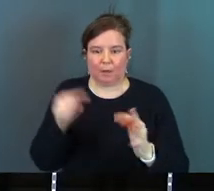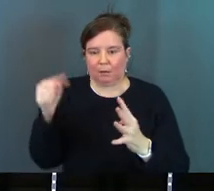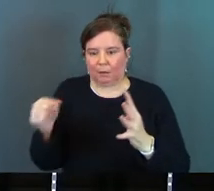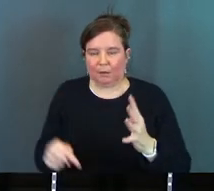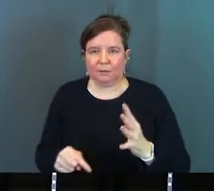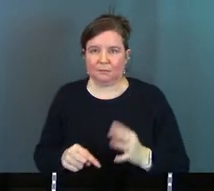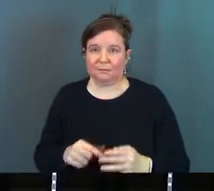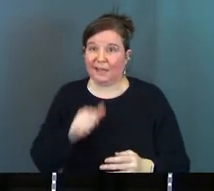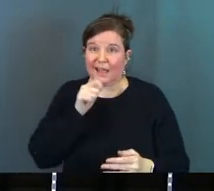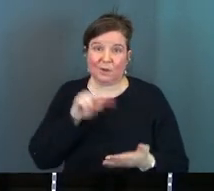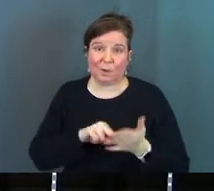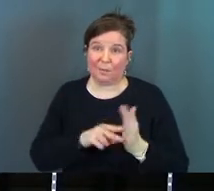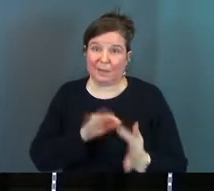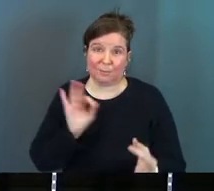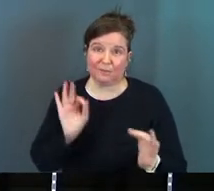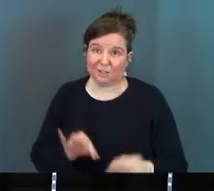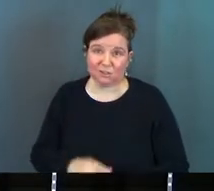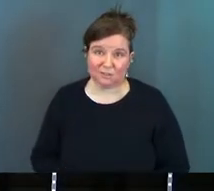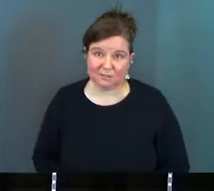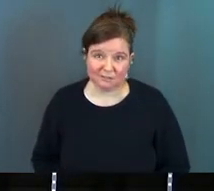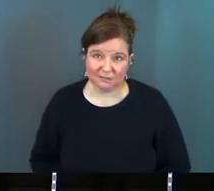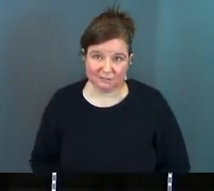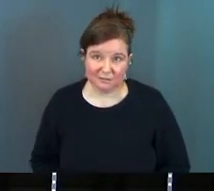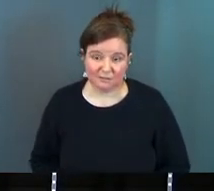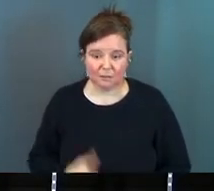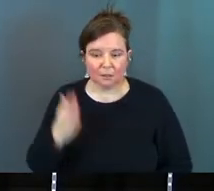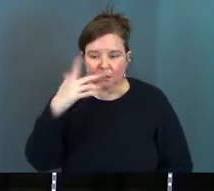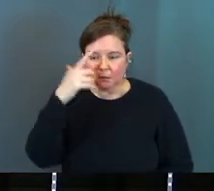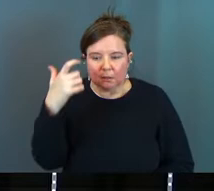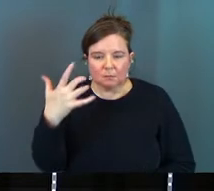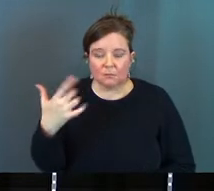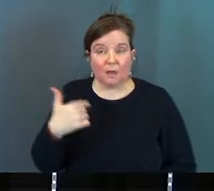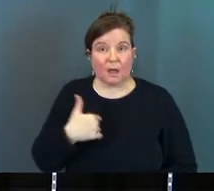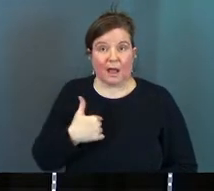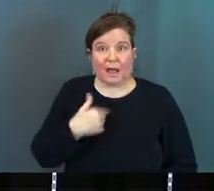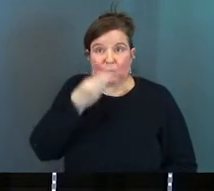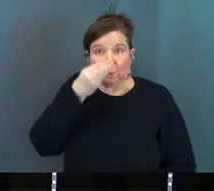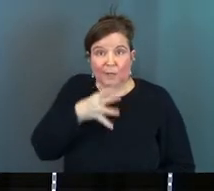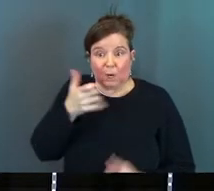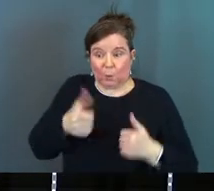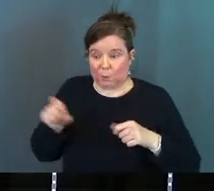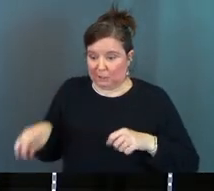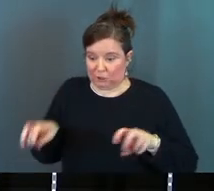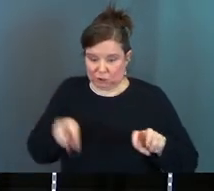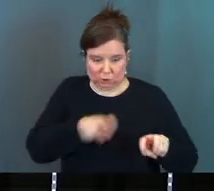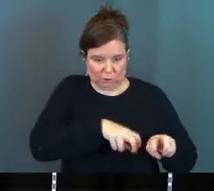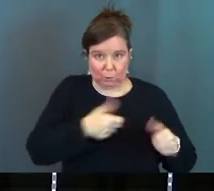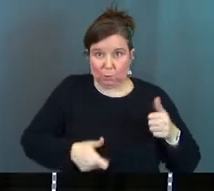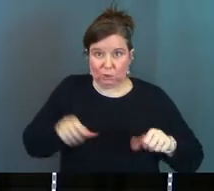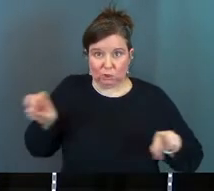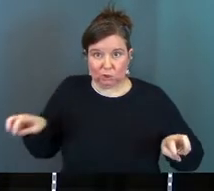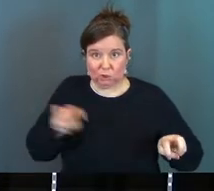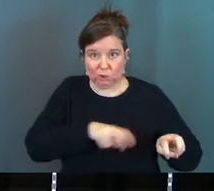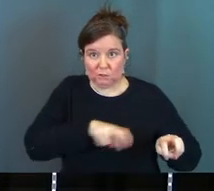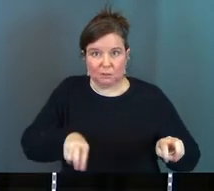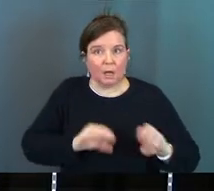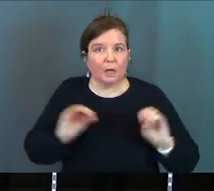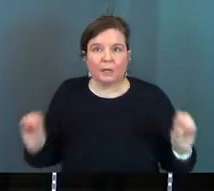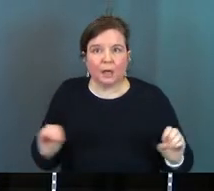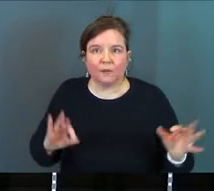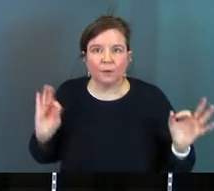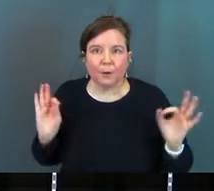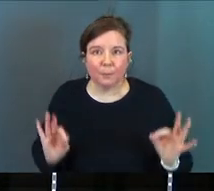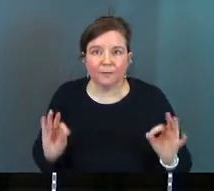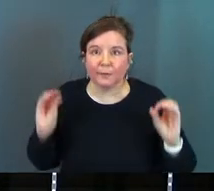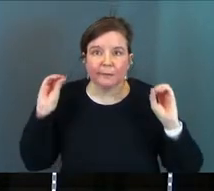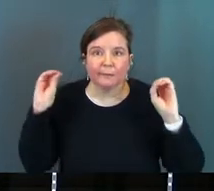Somebody amen that. I don't mean perfection. Because I don't care which of these you're in. None of them are